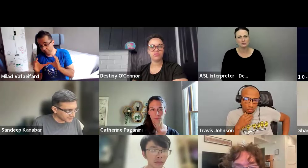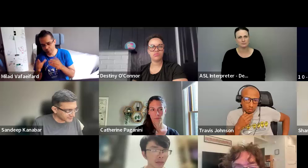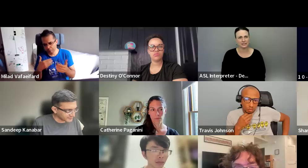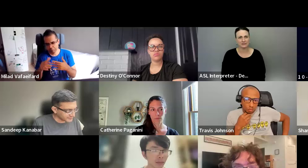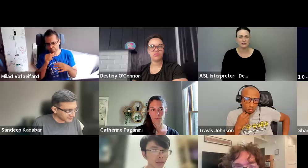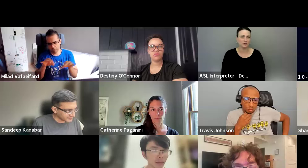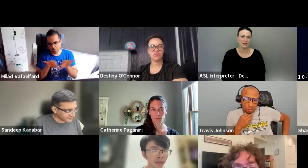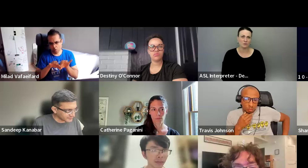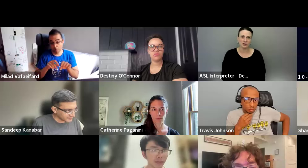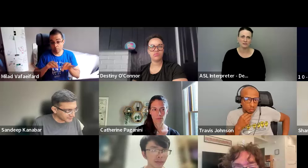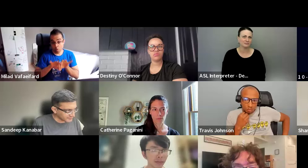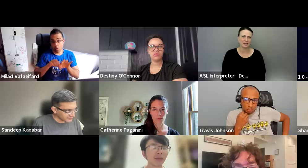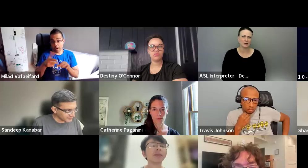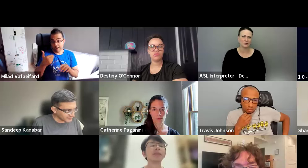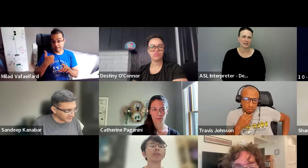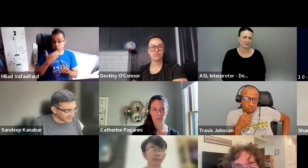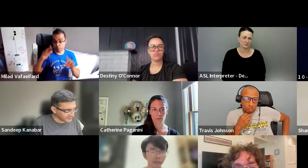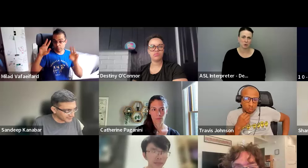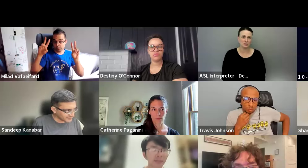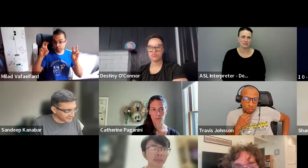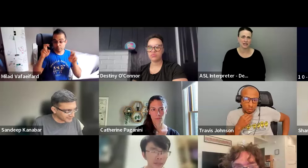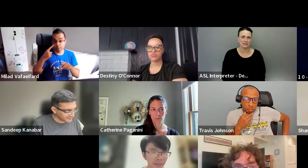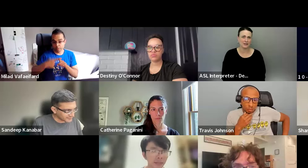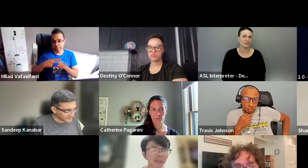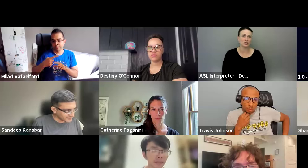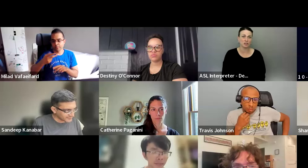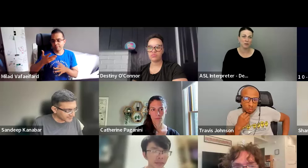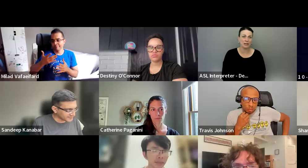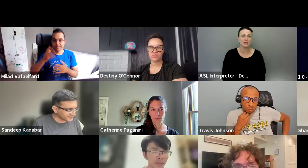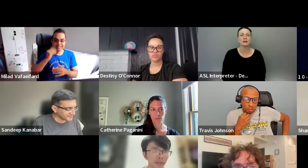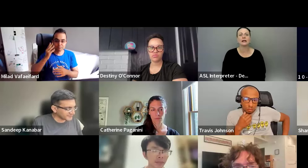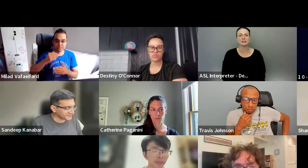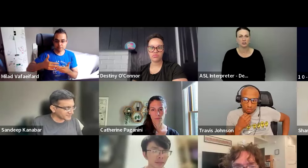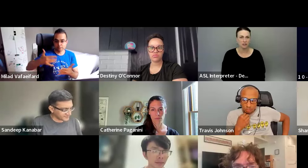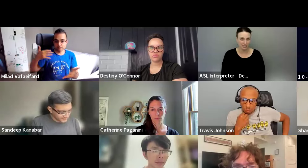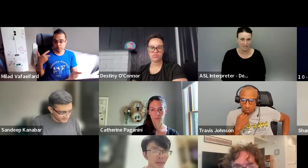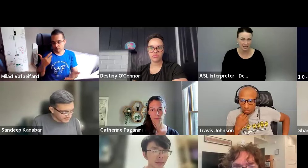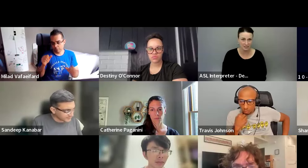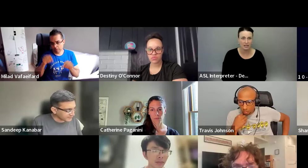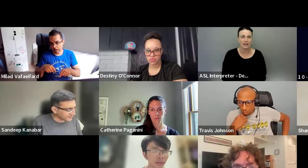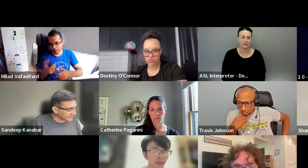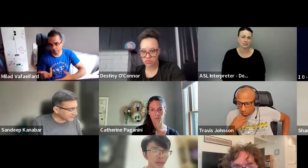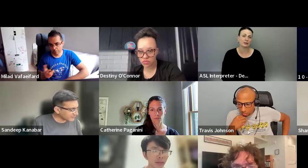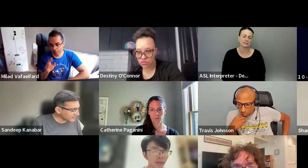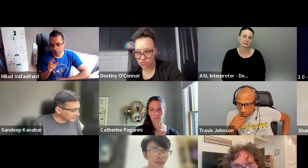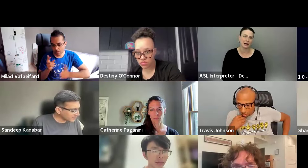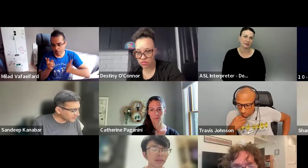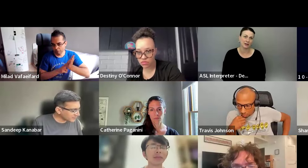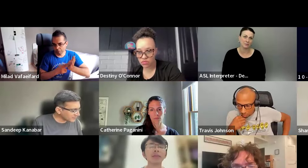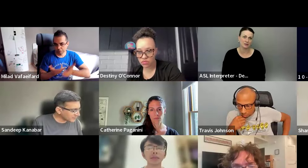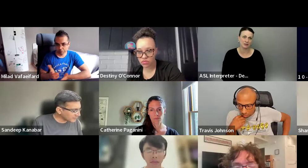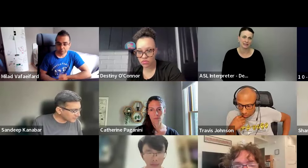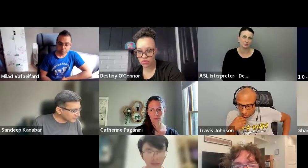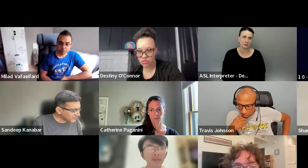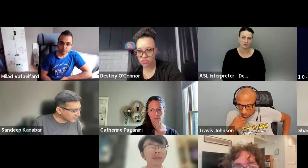Um, even if you don't have one, I don't think it's as important as having a good topic and good content and experience to back